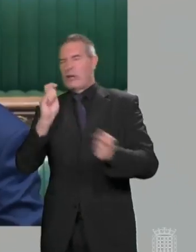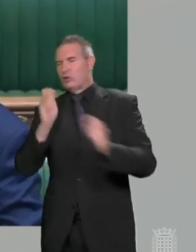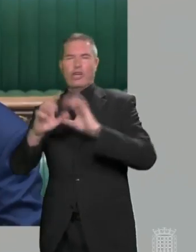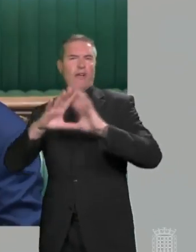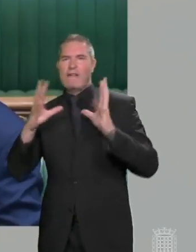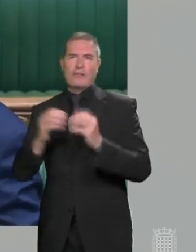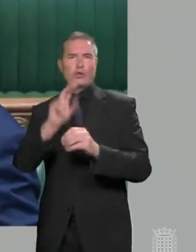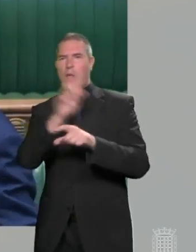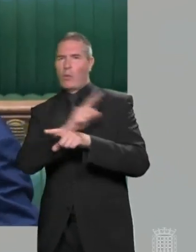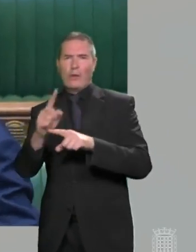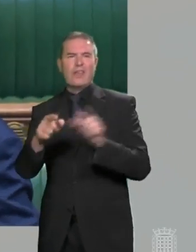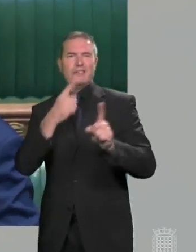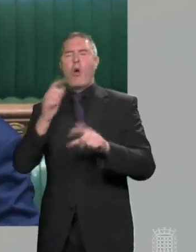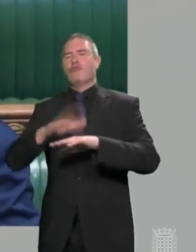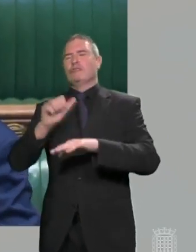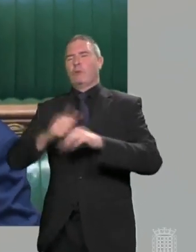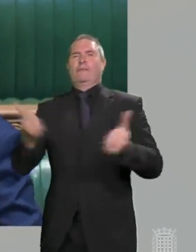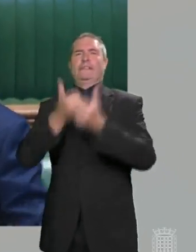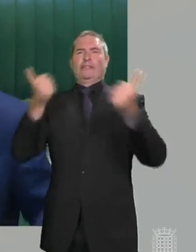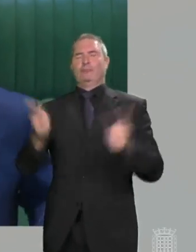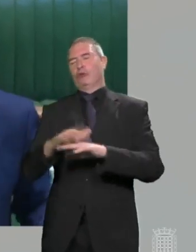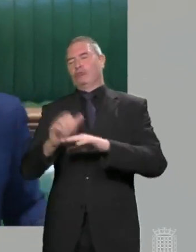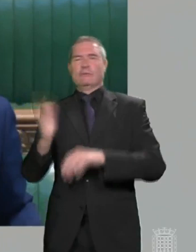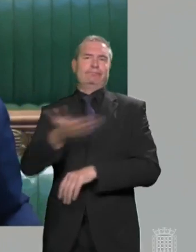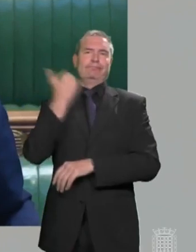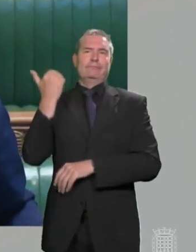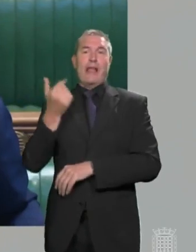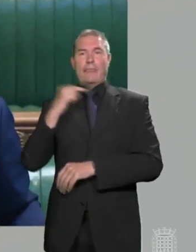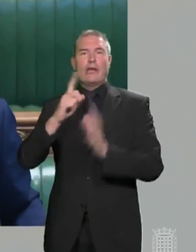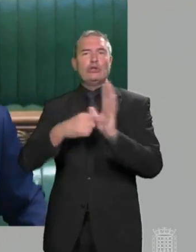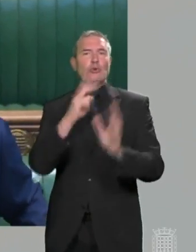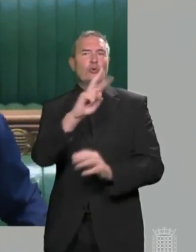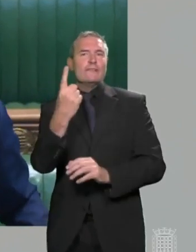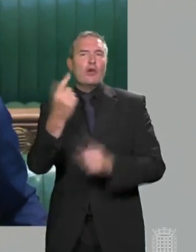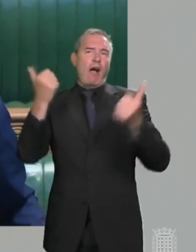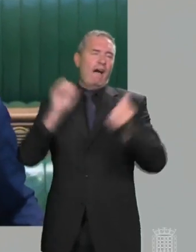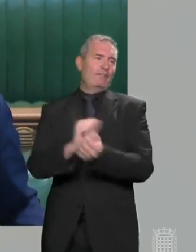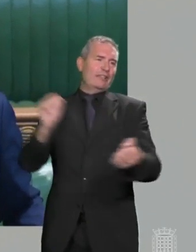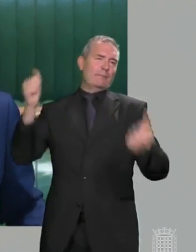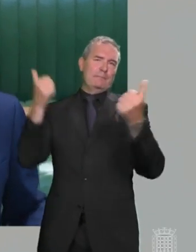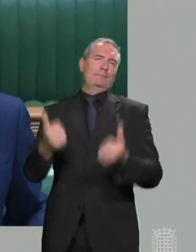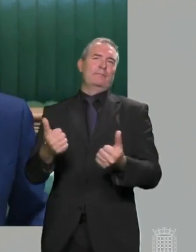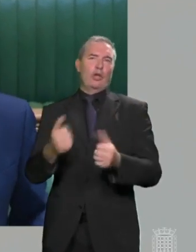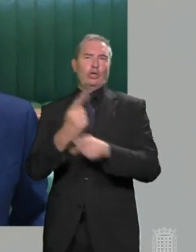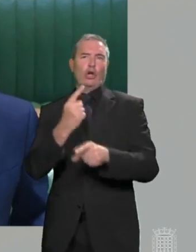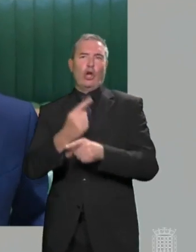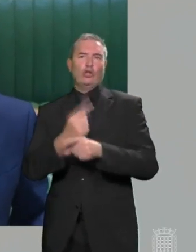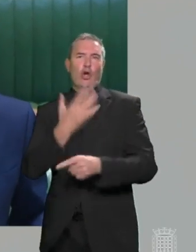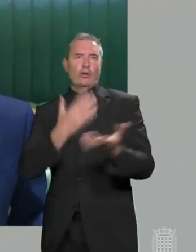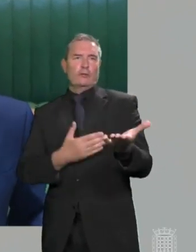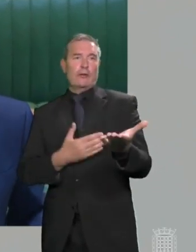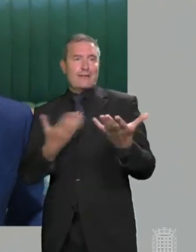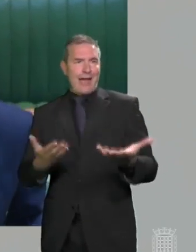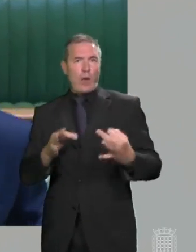Then he said it will all be over by Christmas. Then we were told June 21st would be Freedom Day. Now we're told July